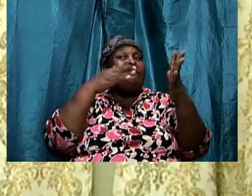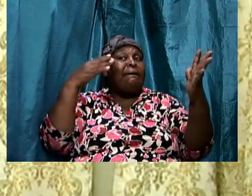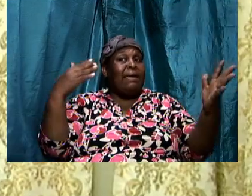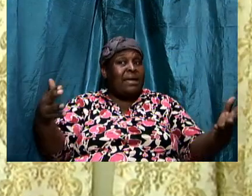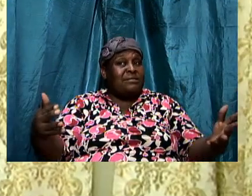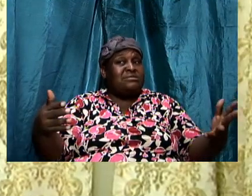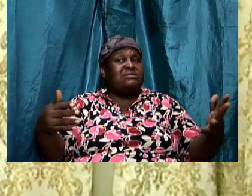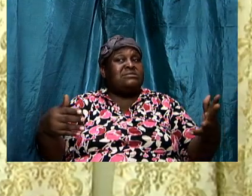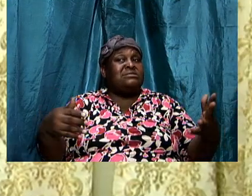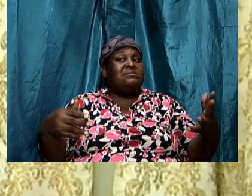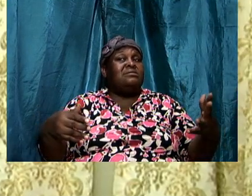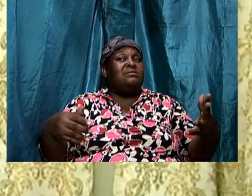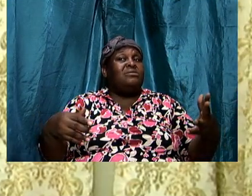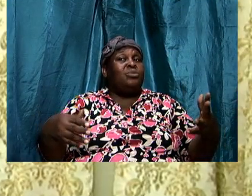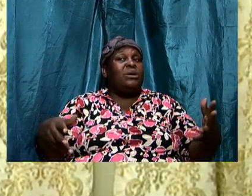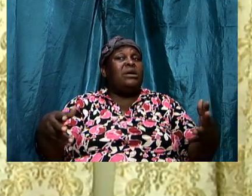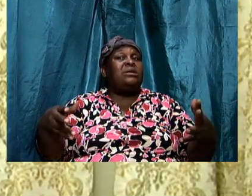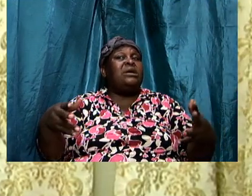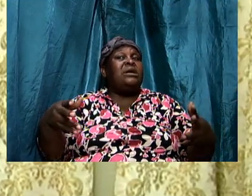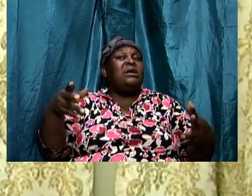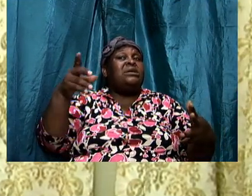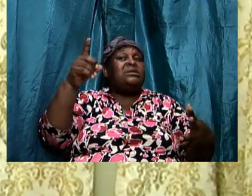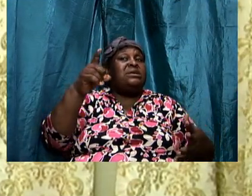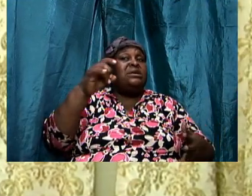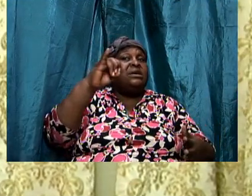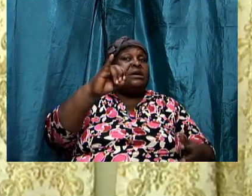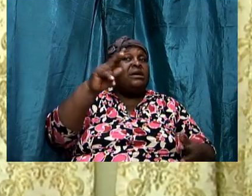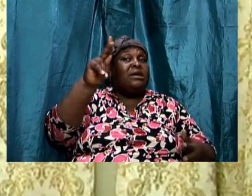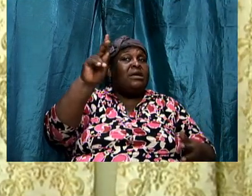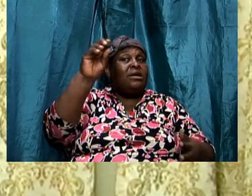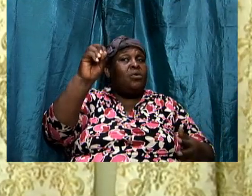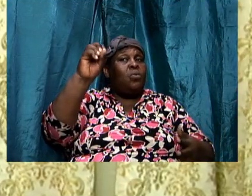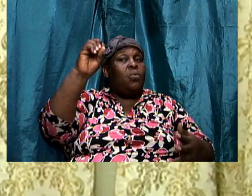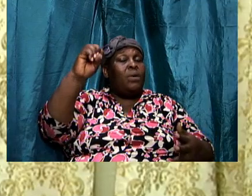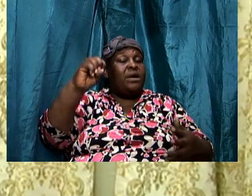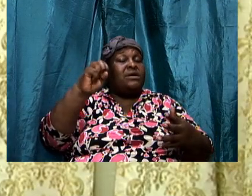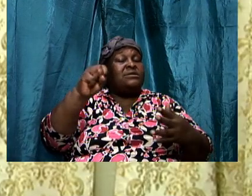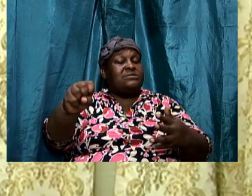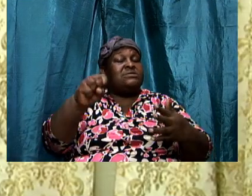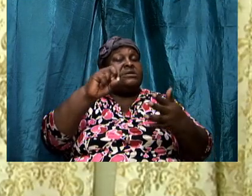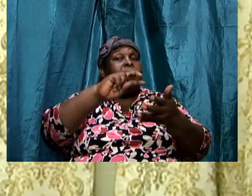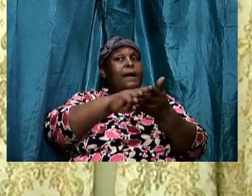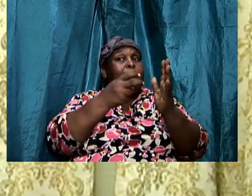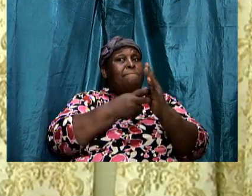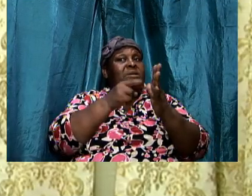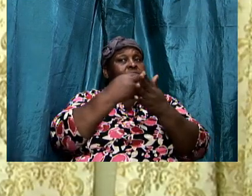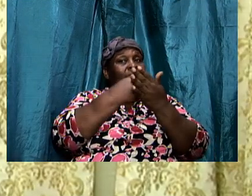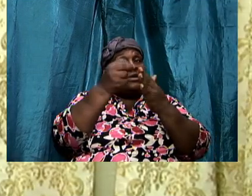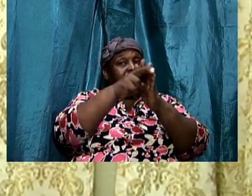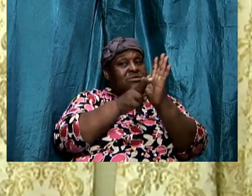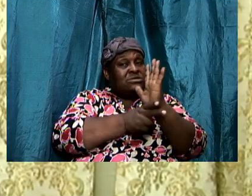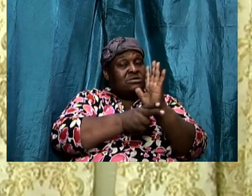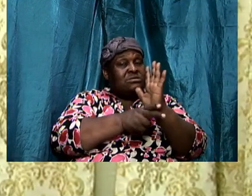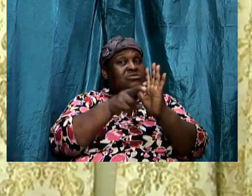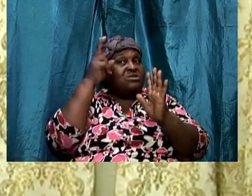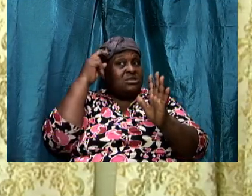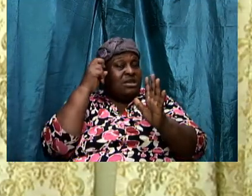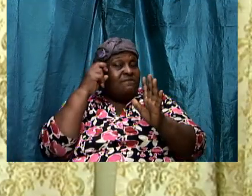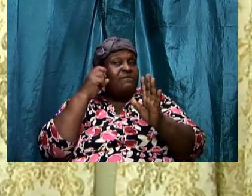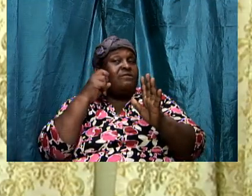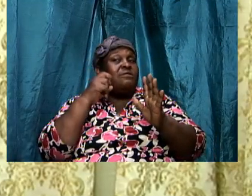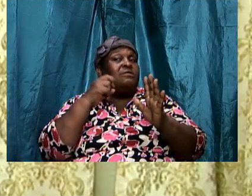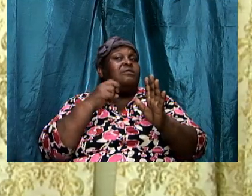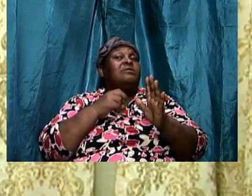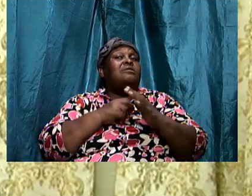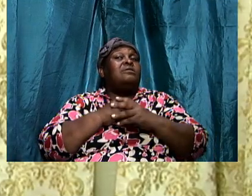in christendom in the body of christ where if they see another brother or